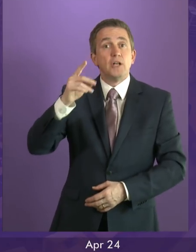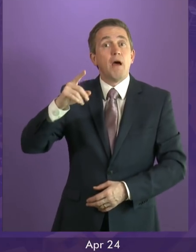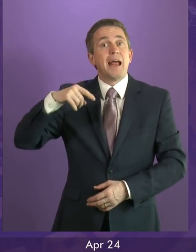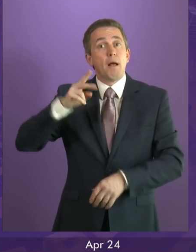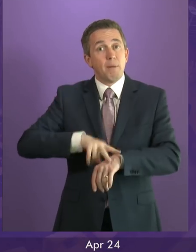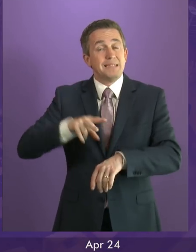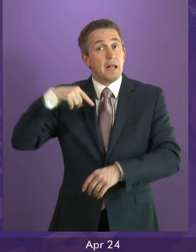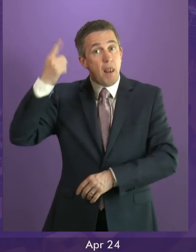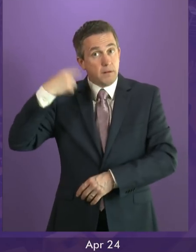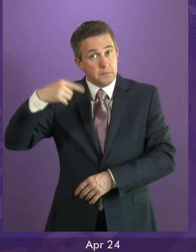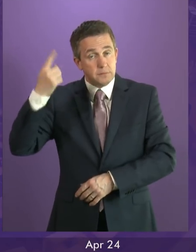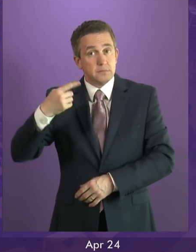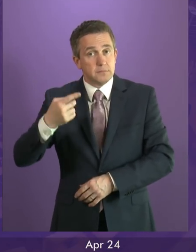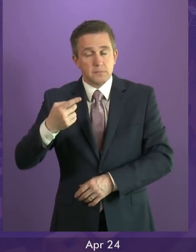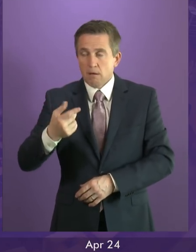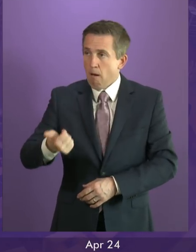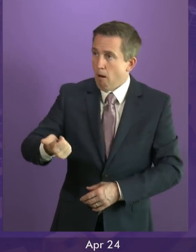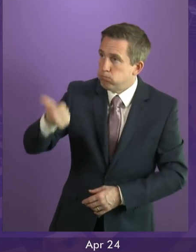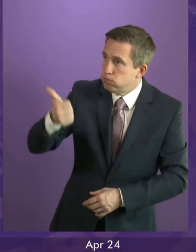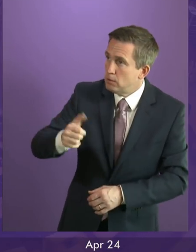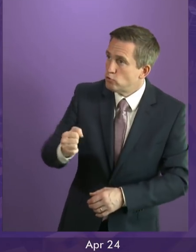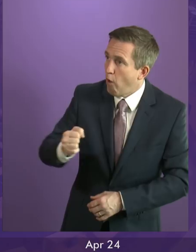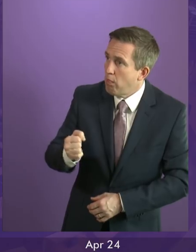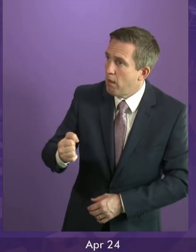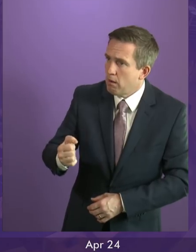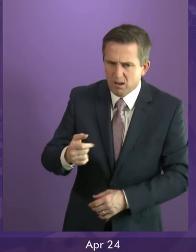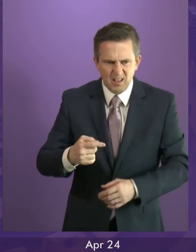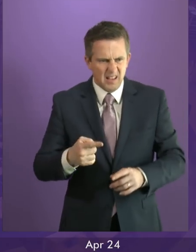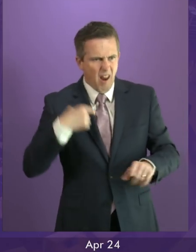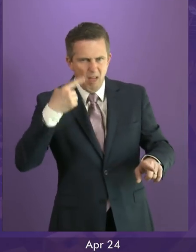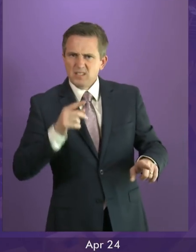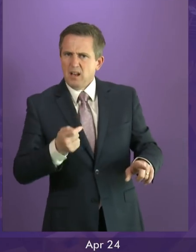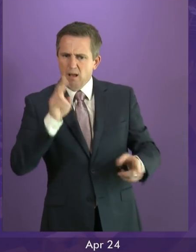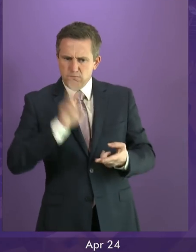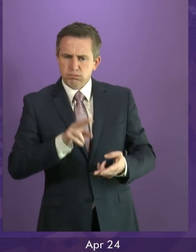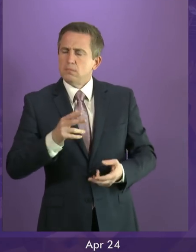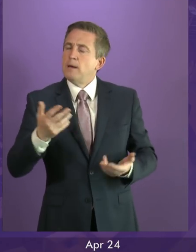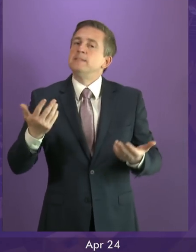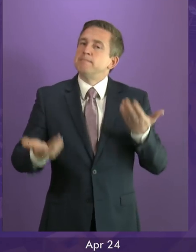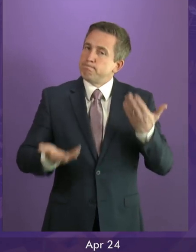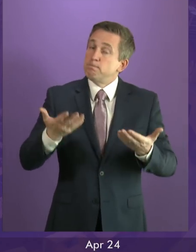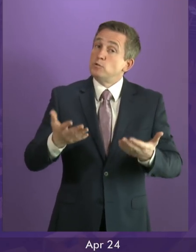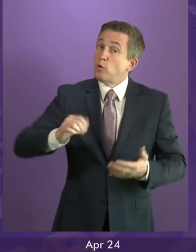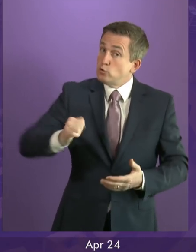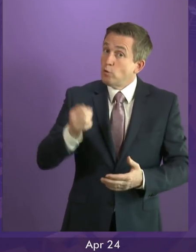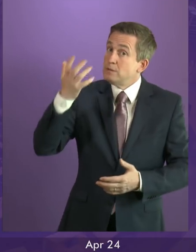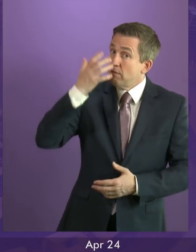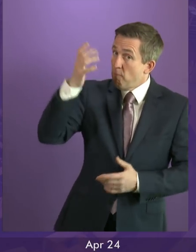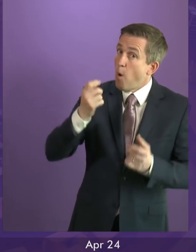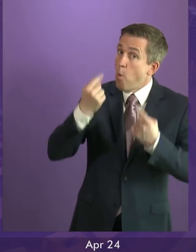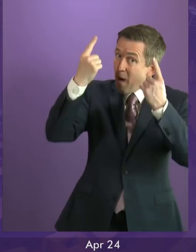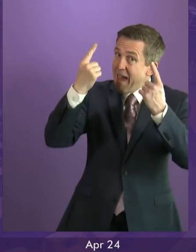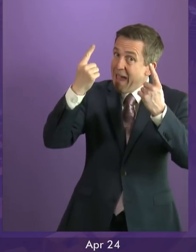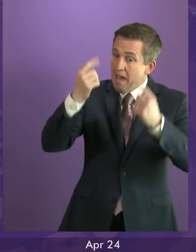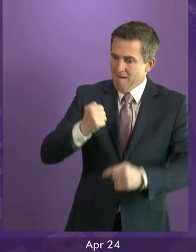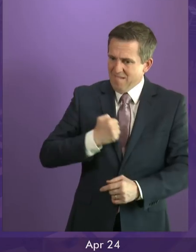described the UK Government's pay award to the police officers as a punch on the nose. So there's a bit of contrast. It's not this government that needs reminded of the